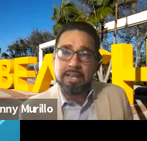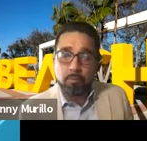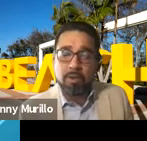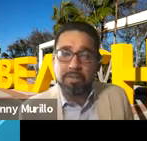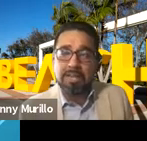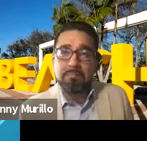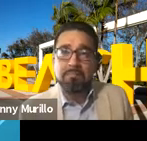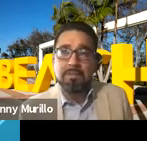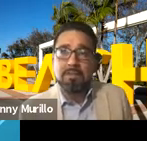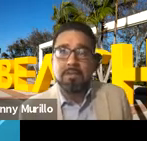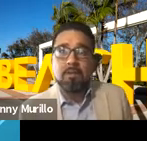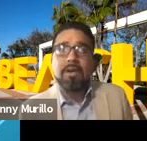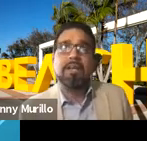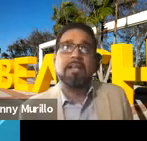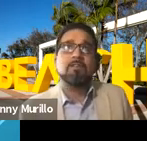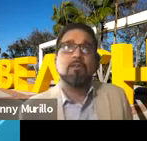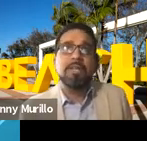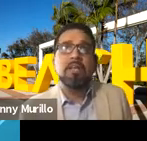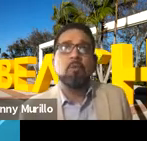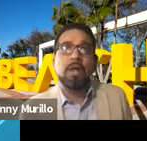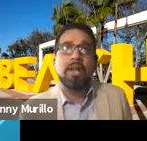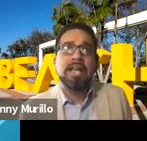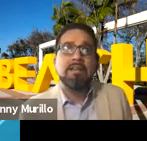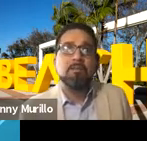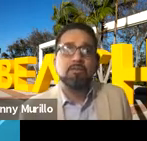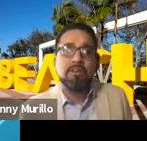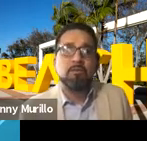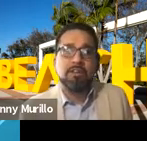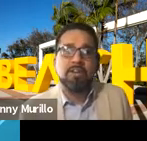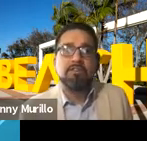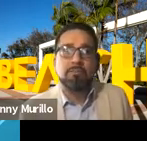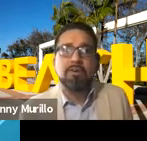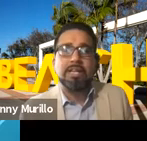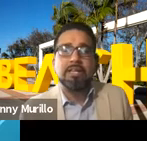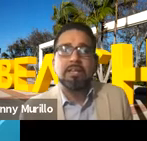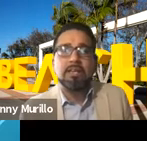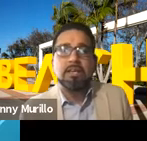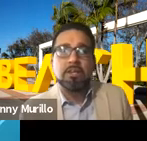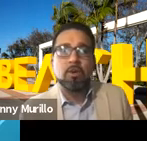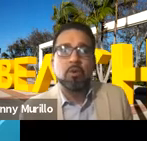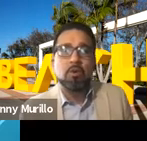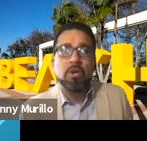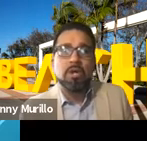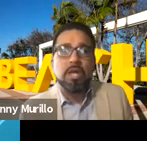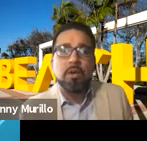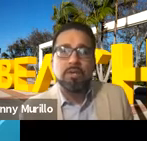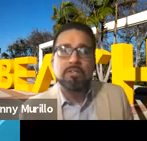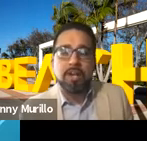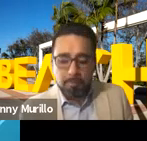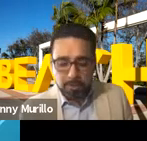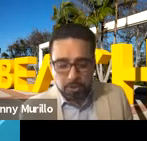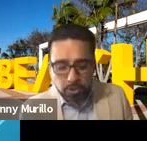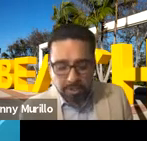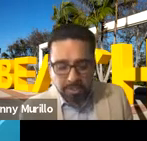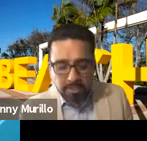the wrong time, right? And so for me, when I transferred to Berkeley, you know, it was